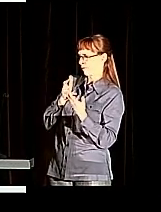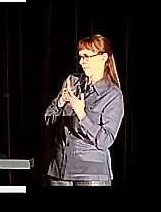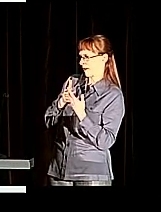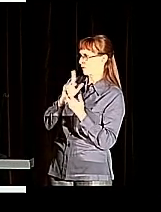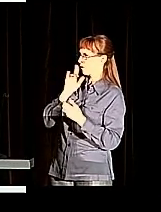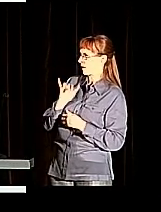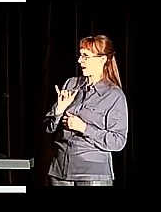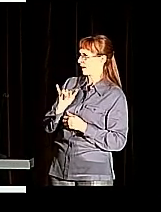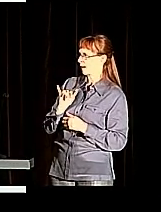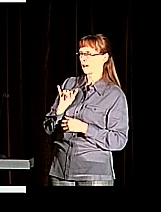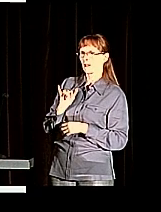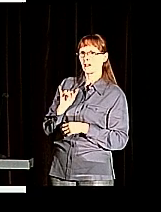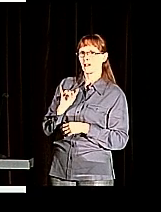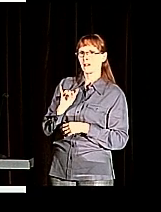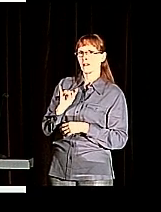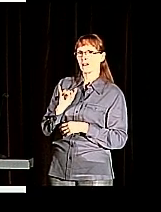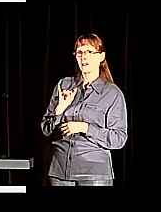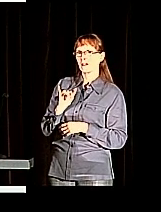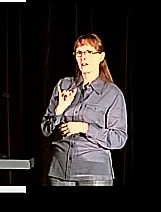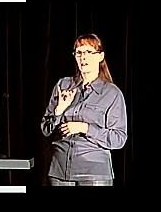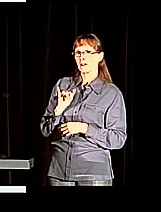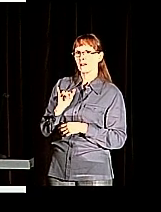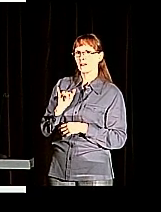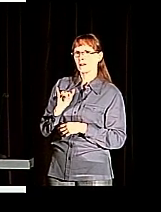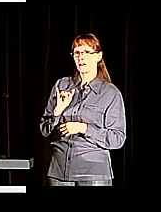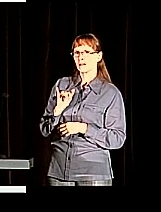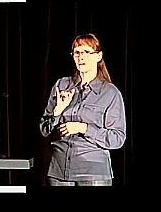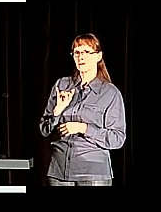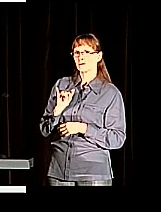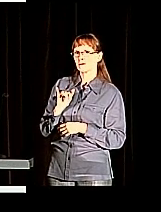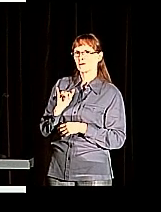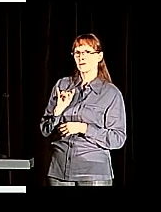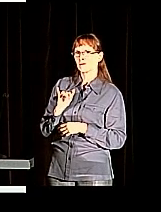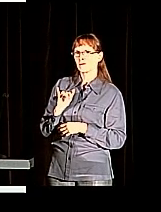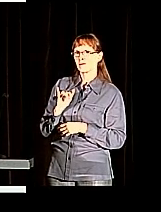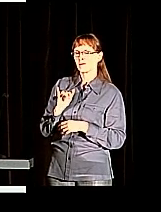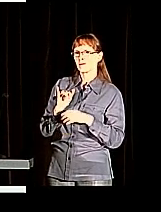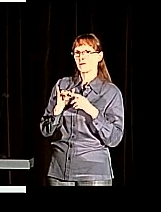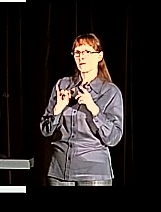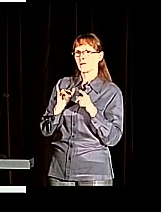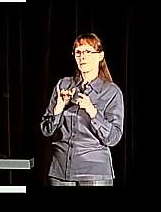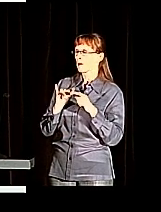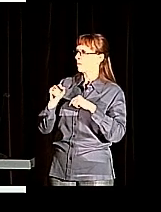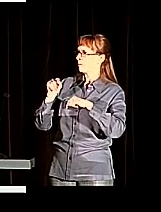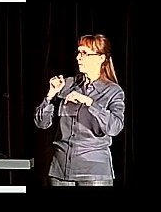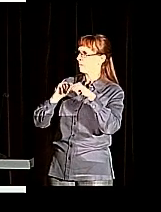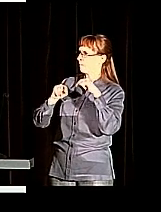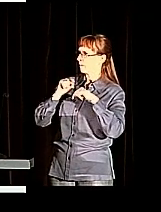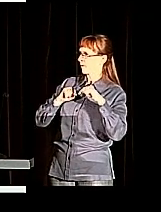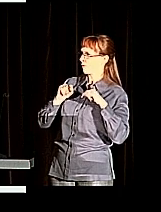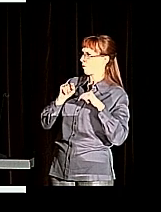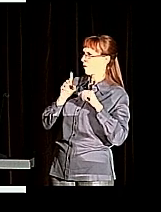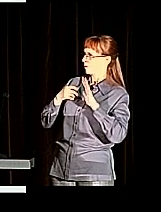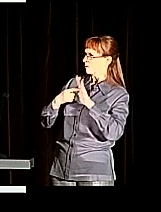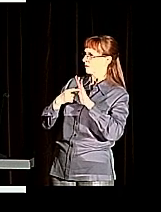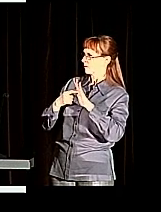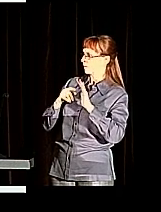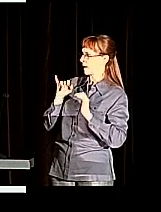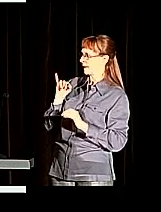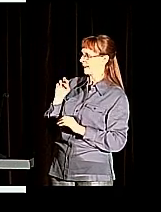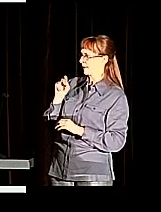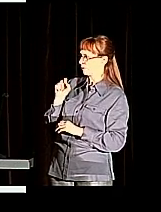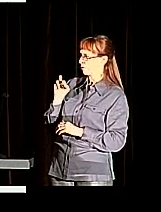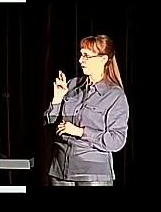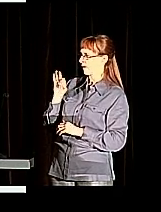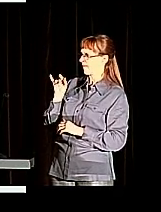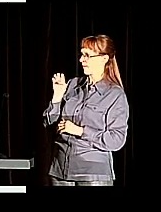what you mean by the term and the context and so on and so forth, and then perhaps maybe even before you do the interface, go back to your